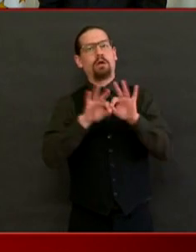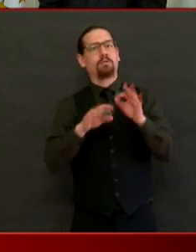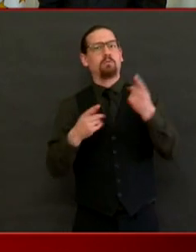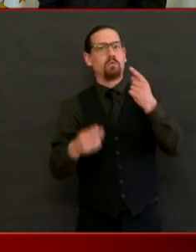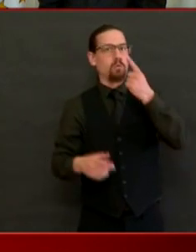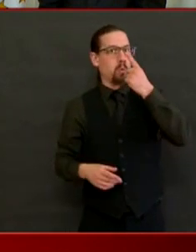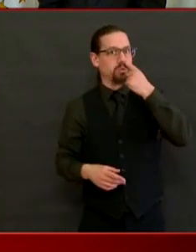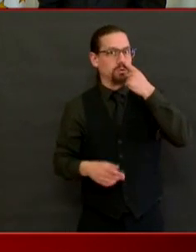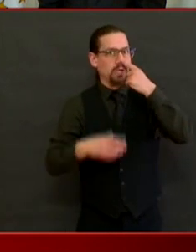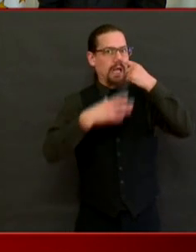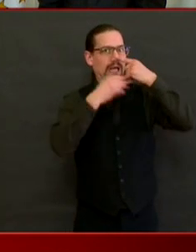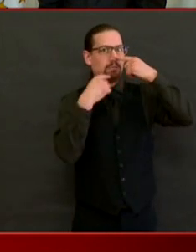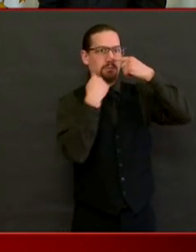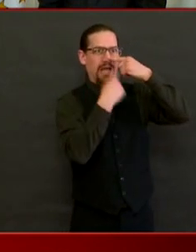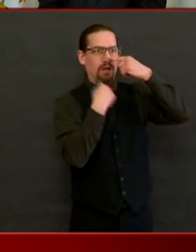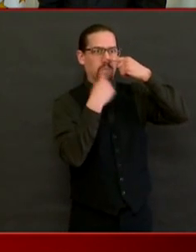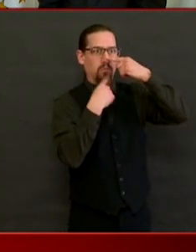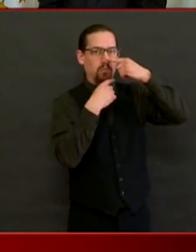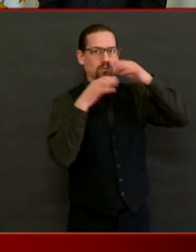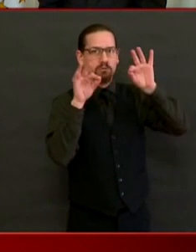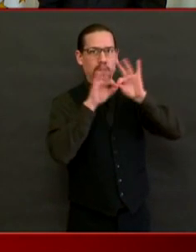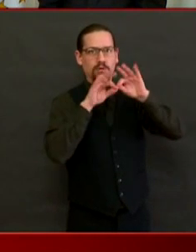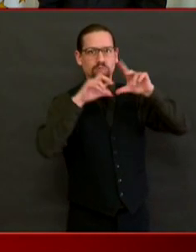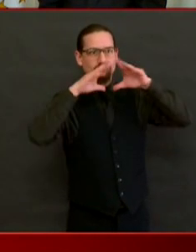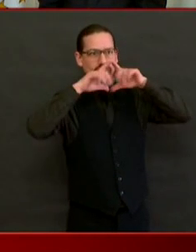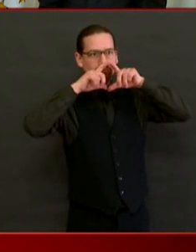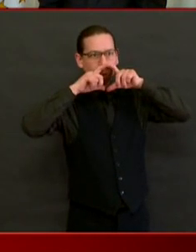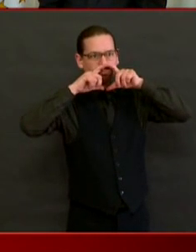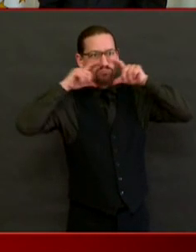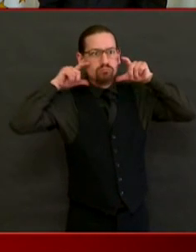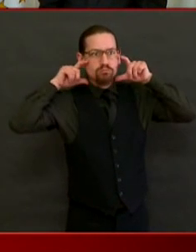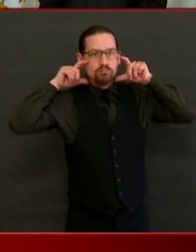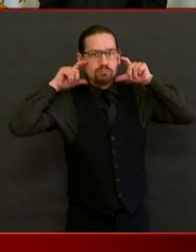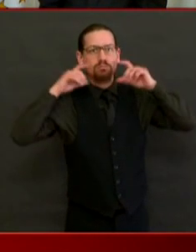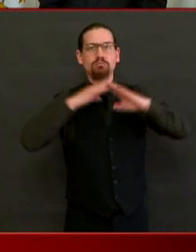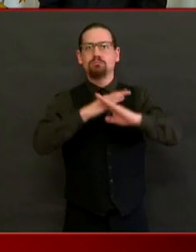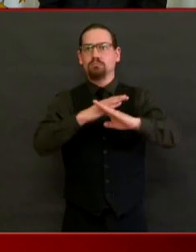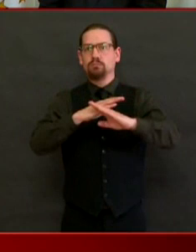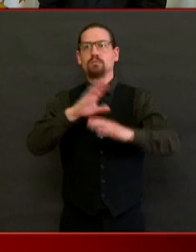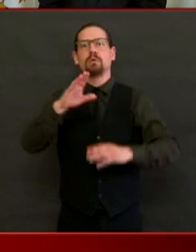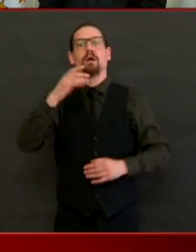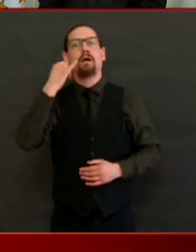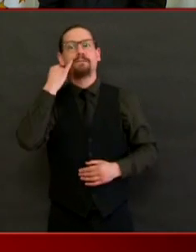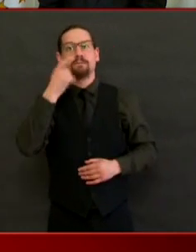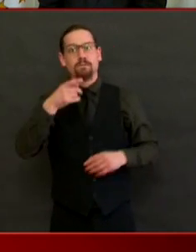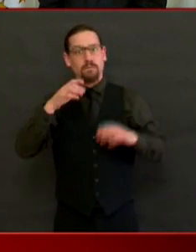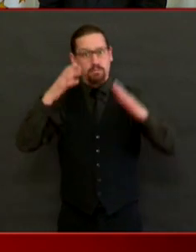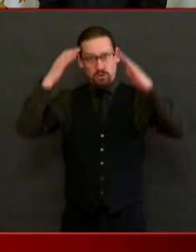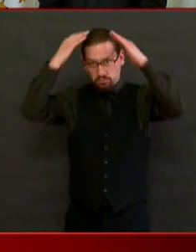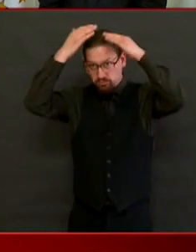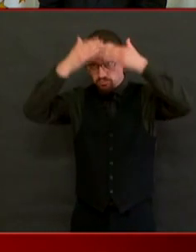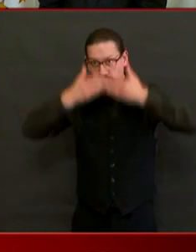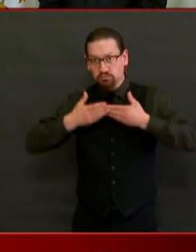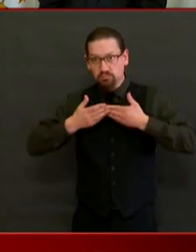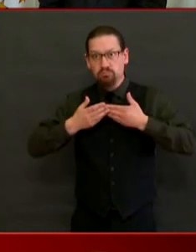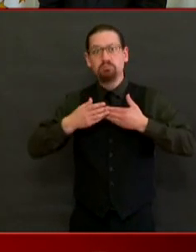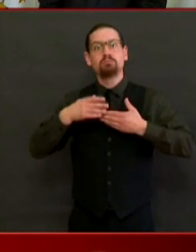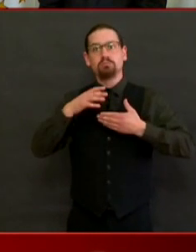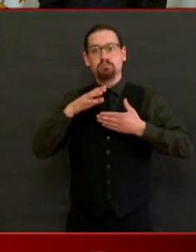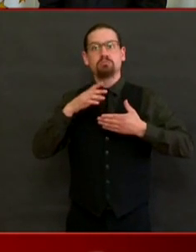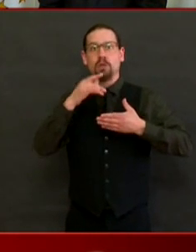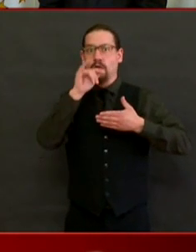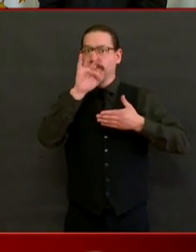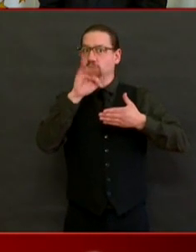if it's a face shield that happens to be able to allow for that so that the infectious particles that are emitted